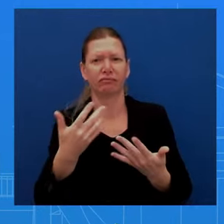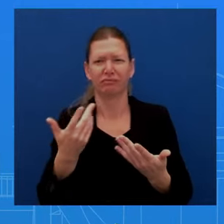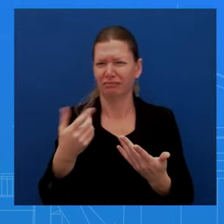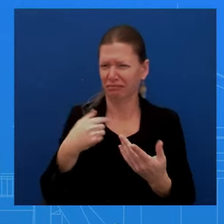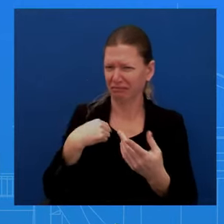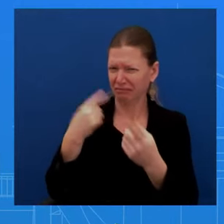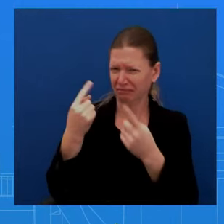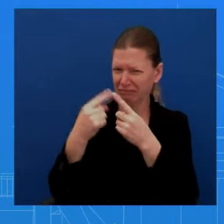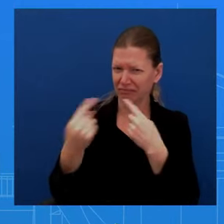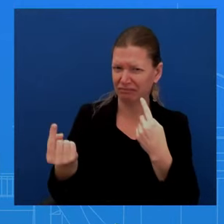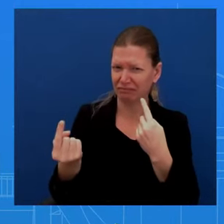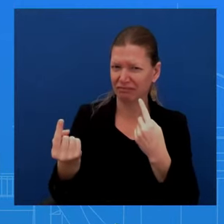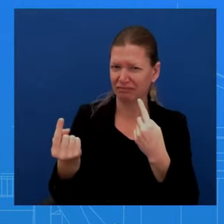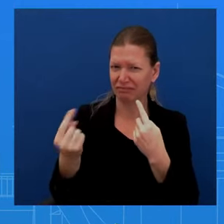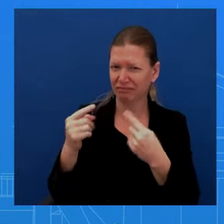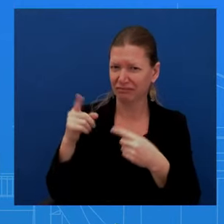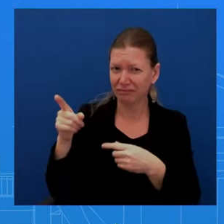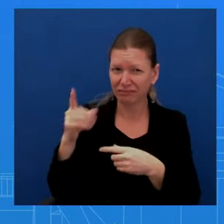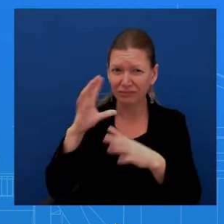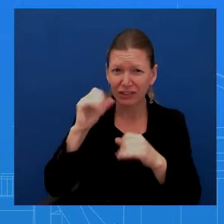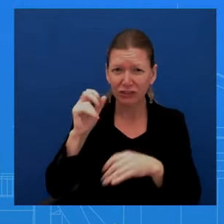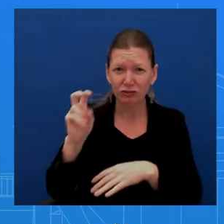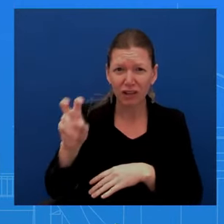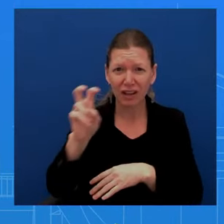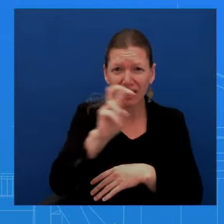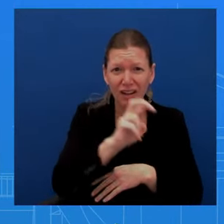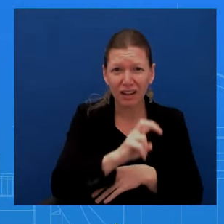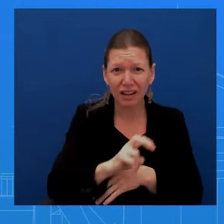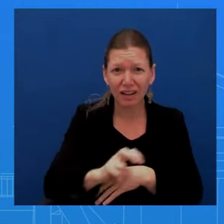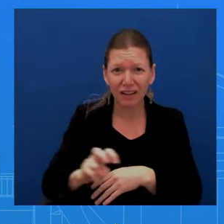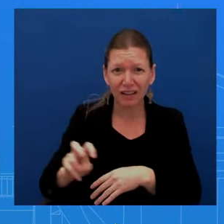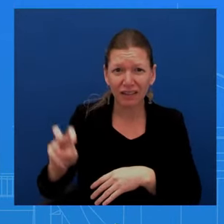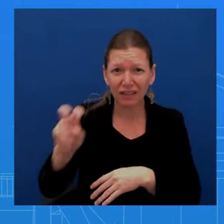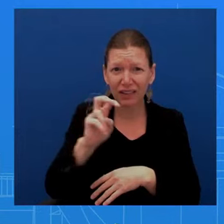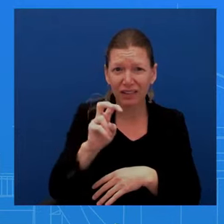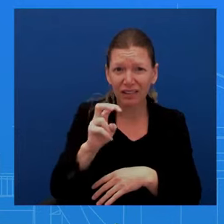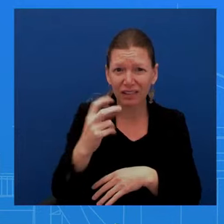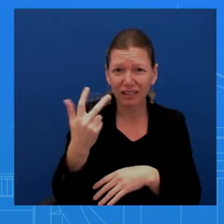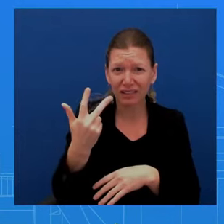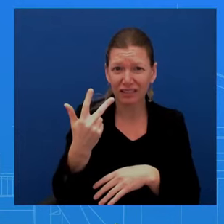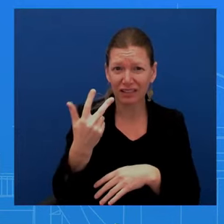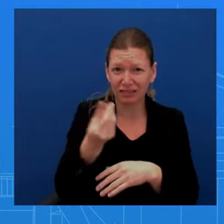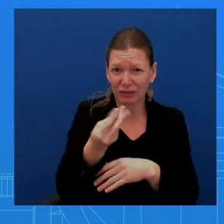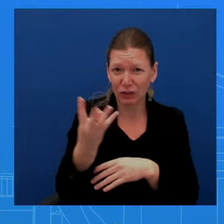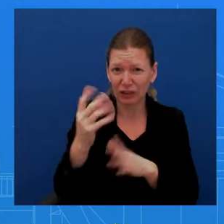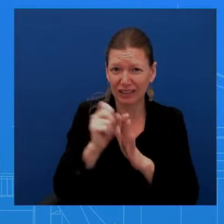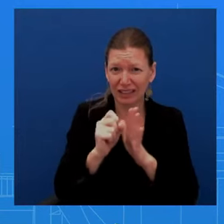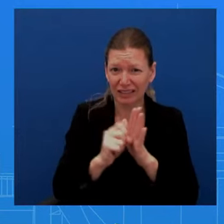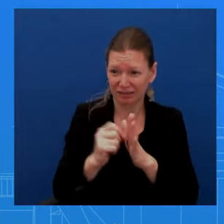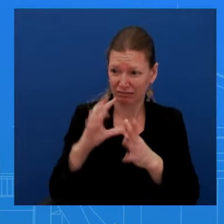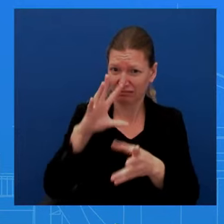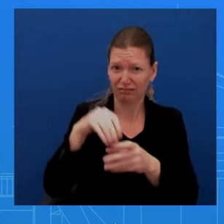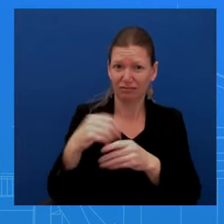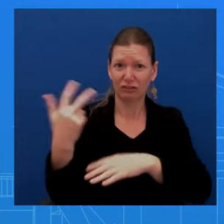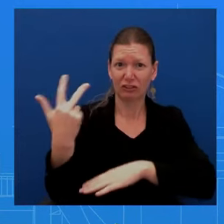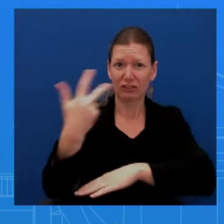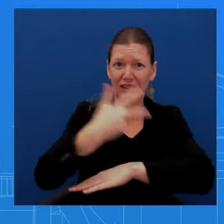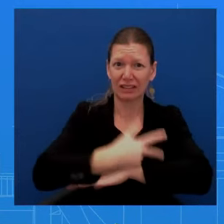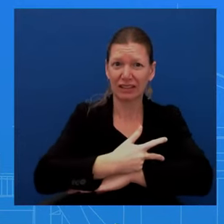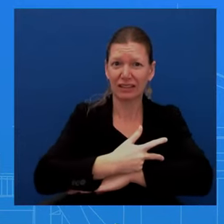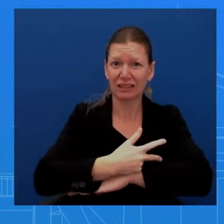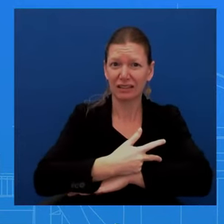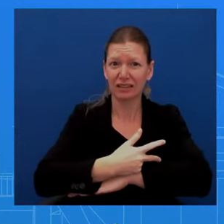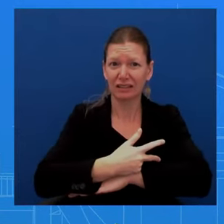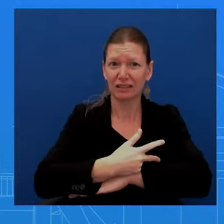important to note as well and be, give, give the American people full, the full information here. And yesterday, we noted this. He met with,